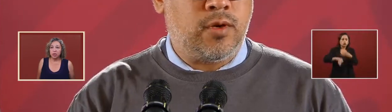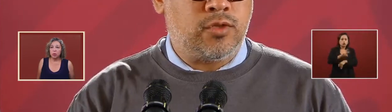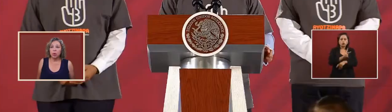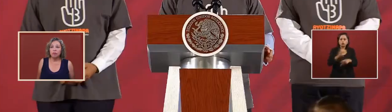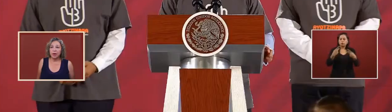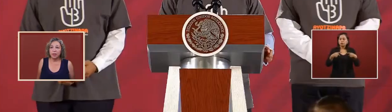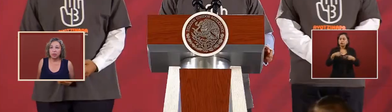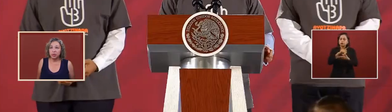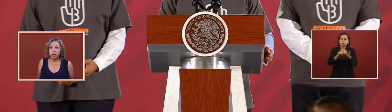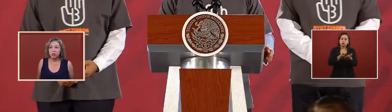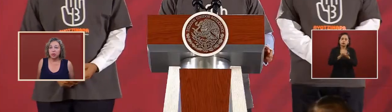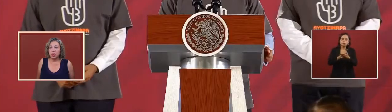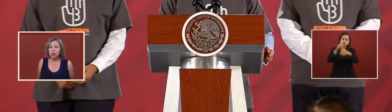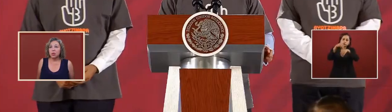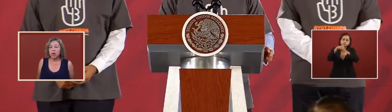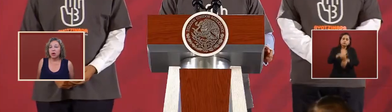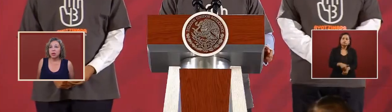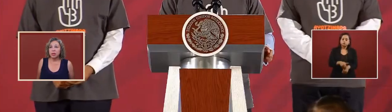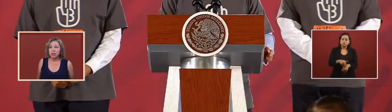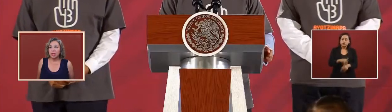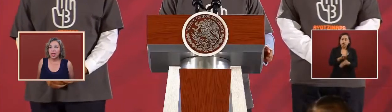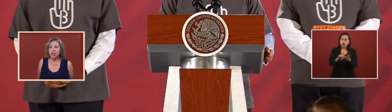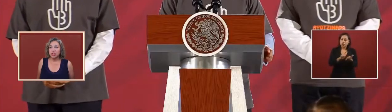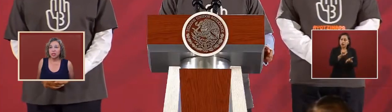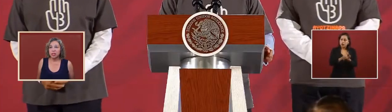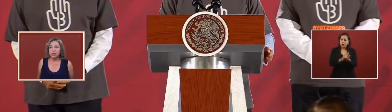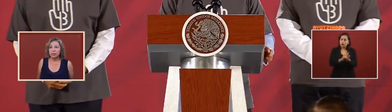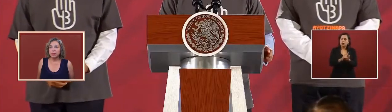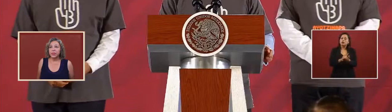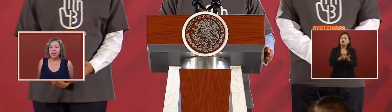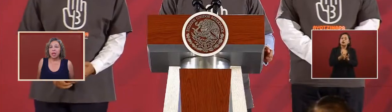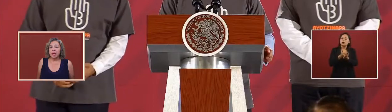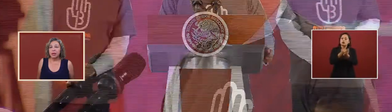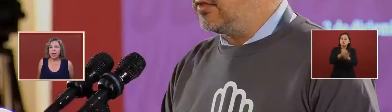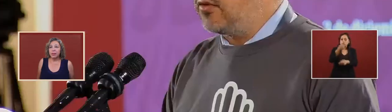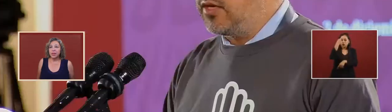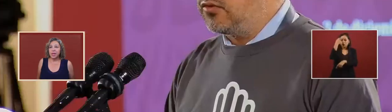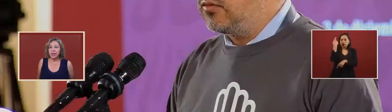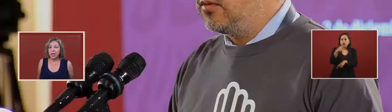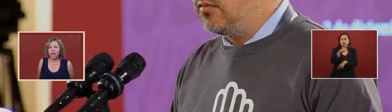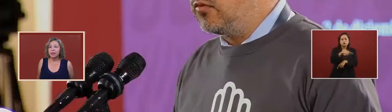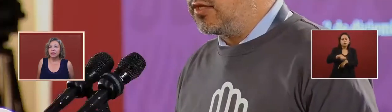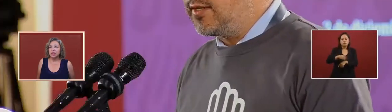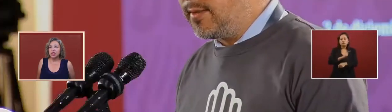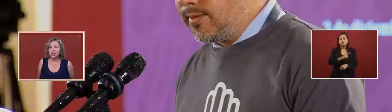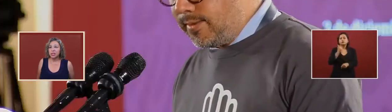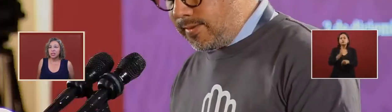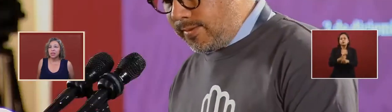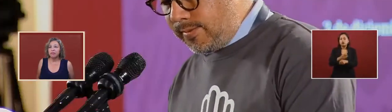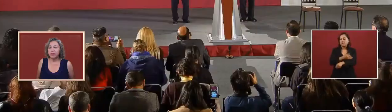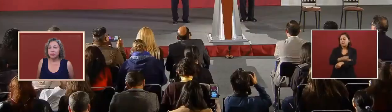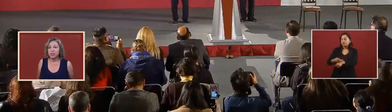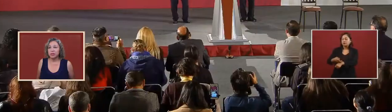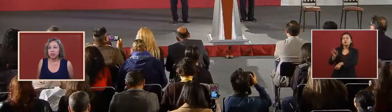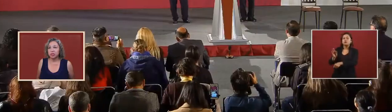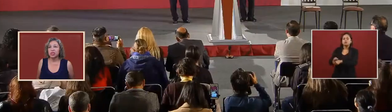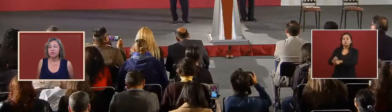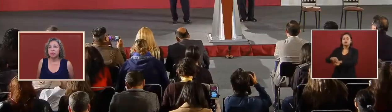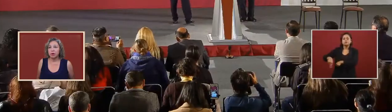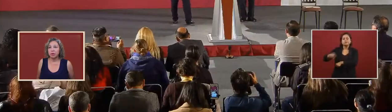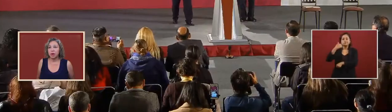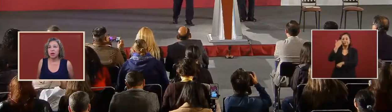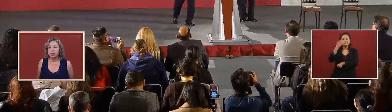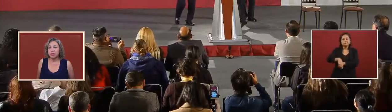function will find the truth regarding the actions that happened that day and that the justice that the families are